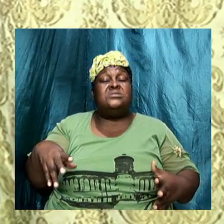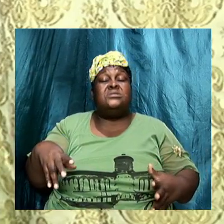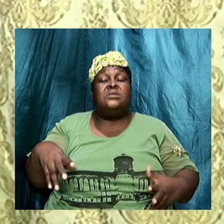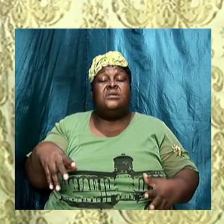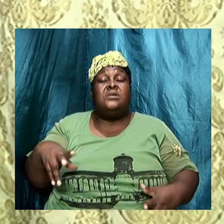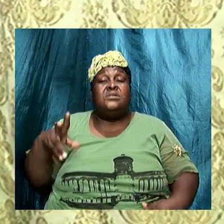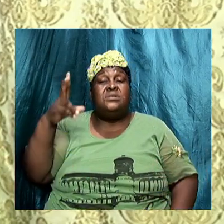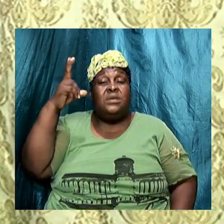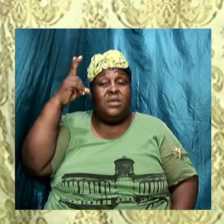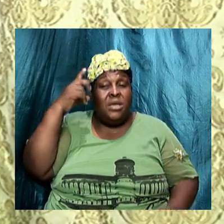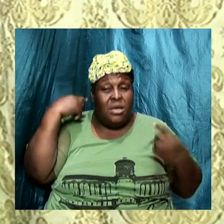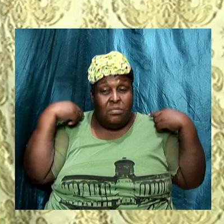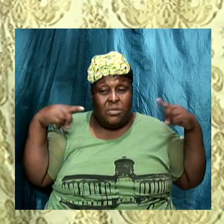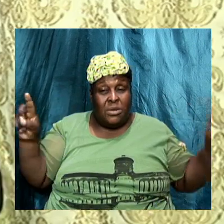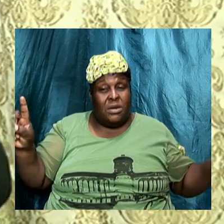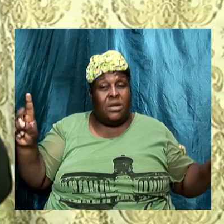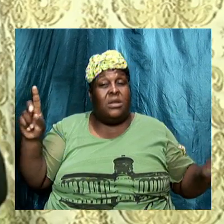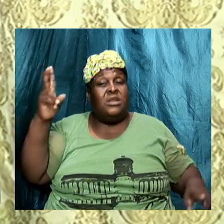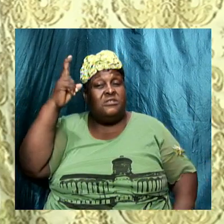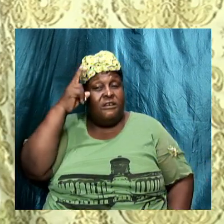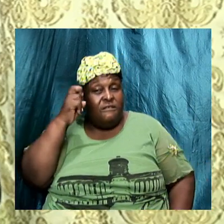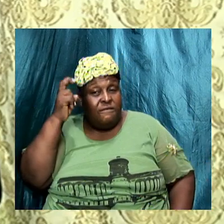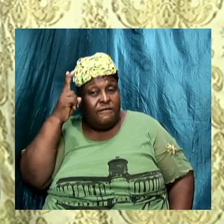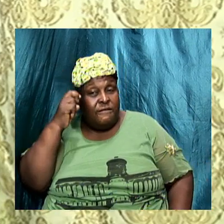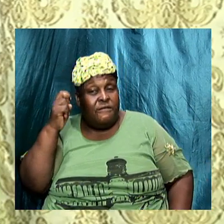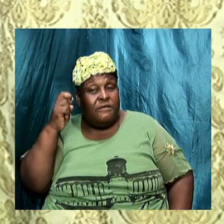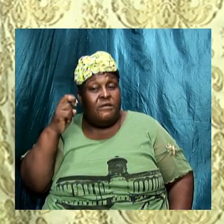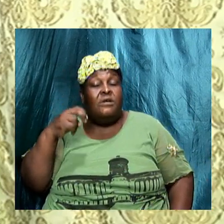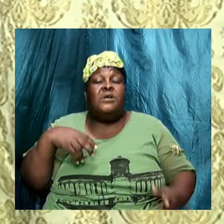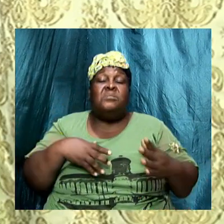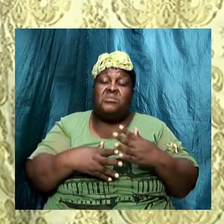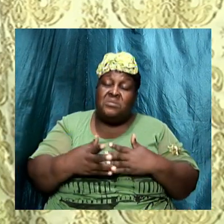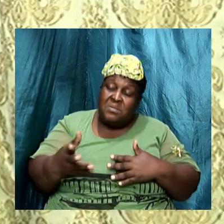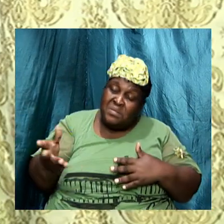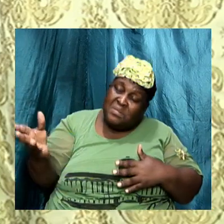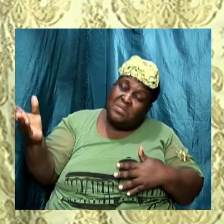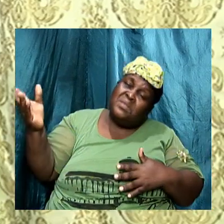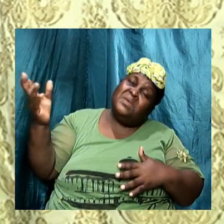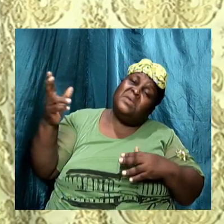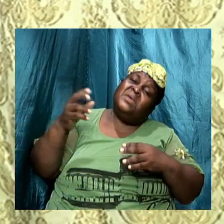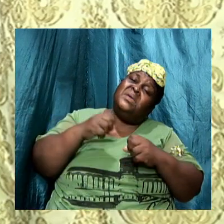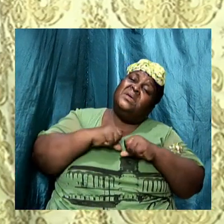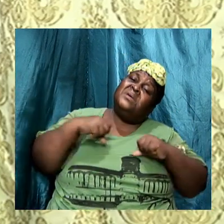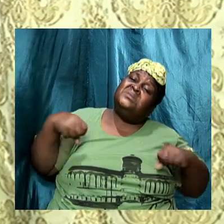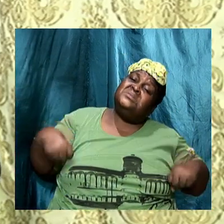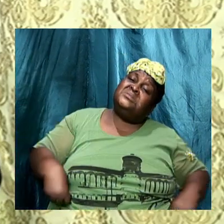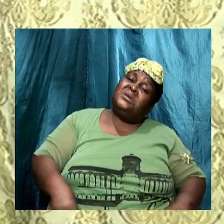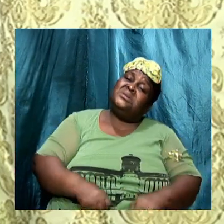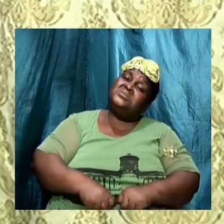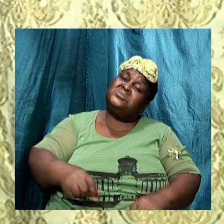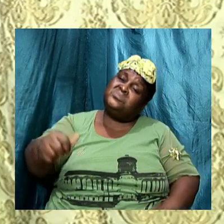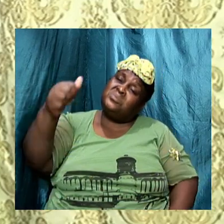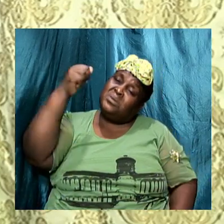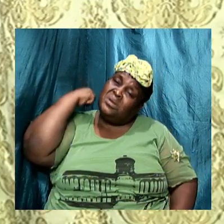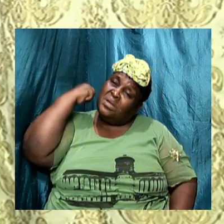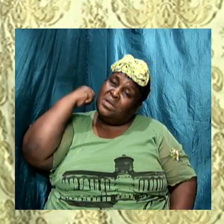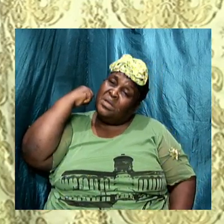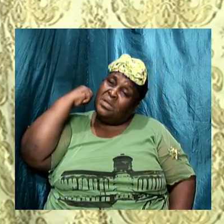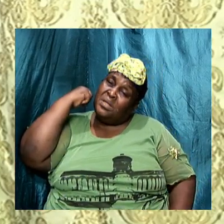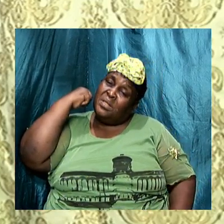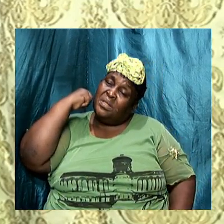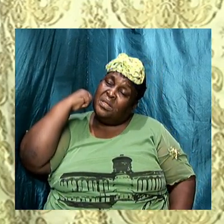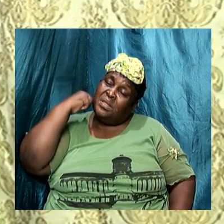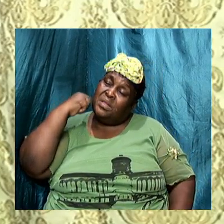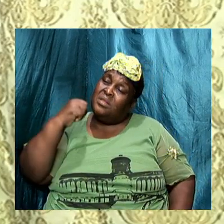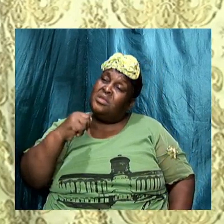tells us but there are folks the Sadducees rejected and unseen spiritual world